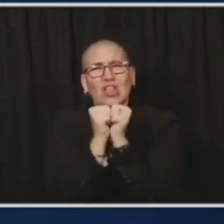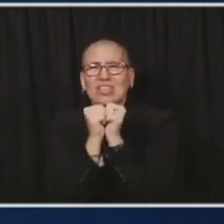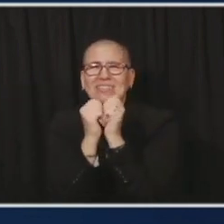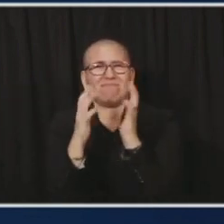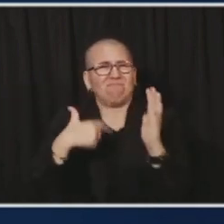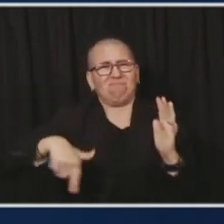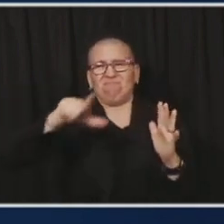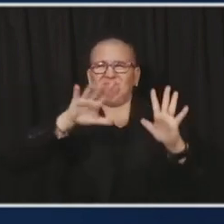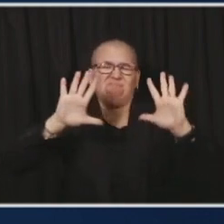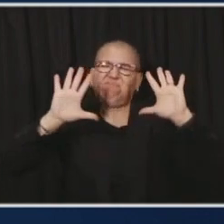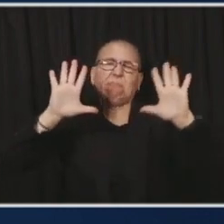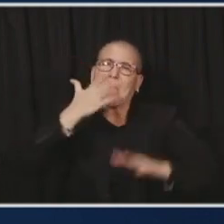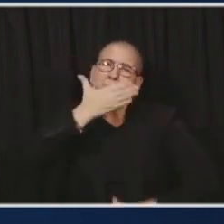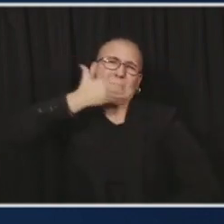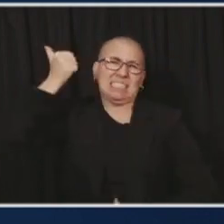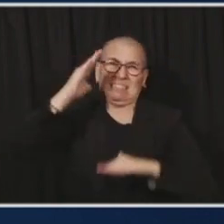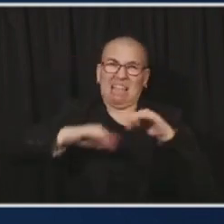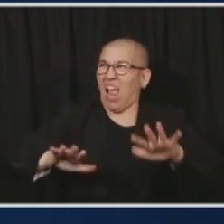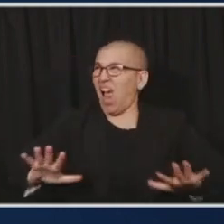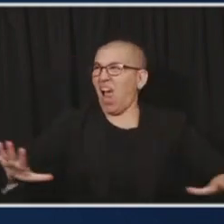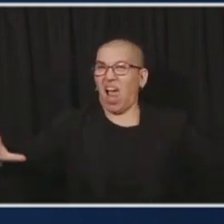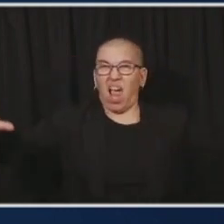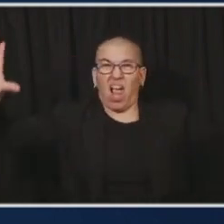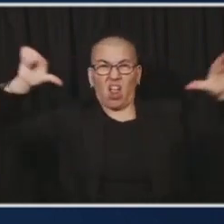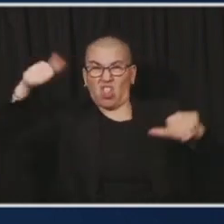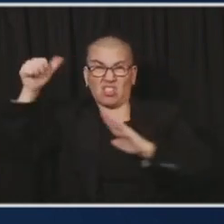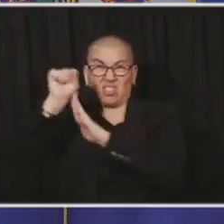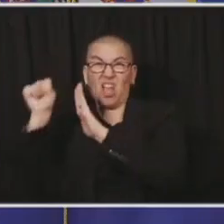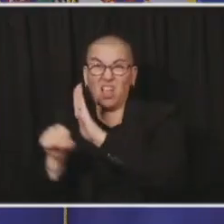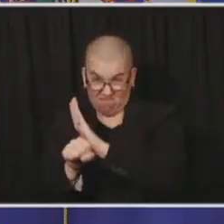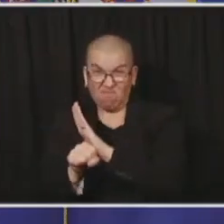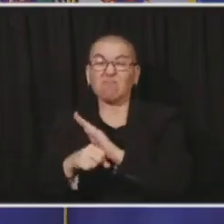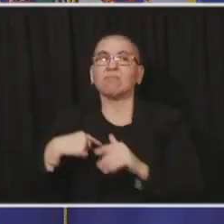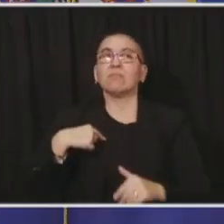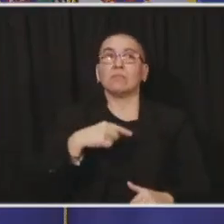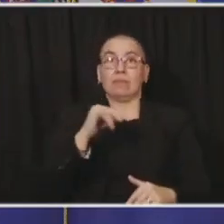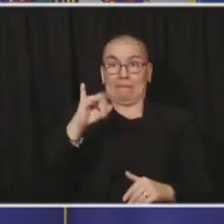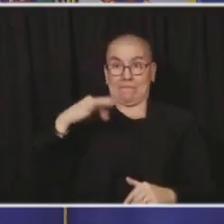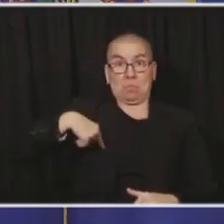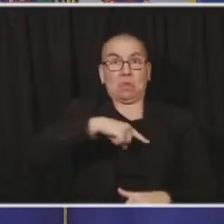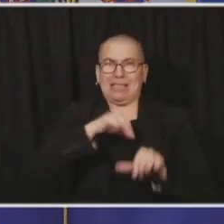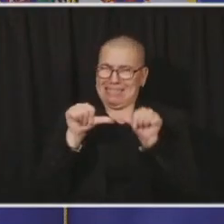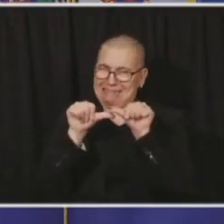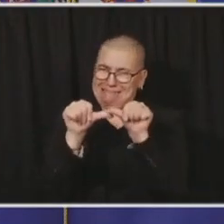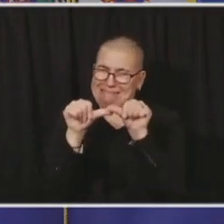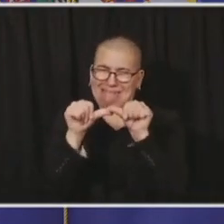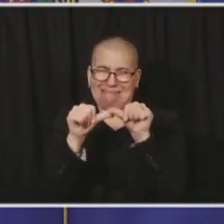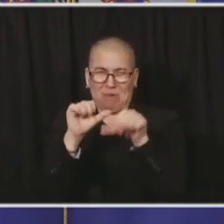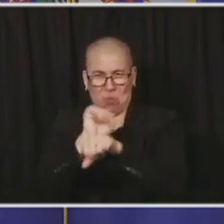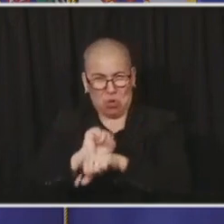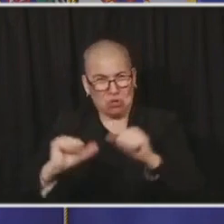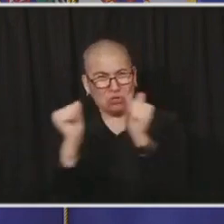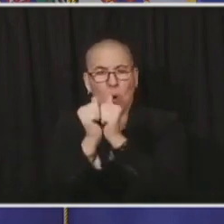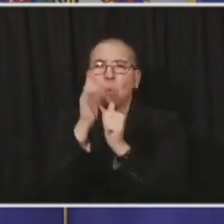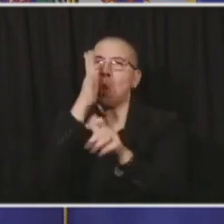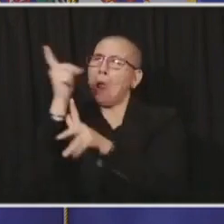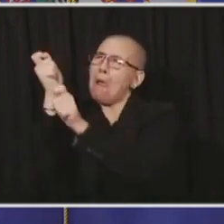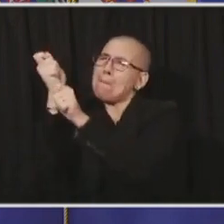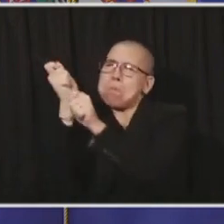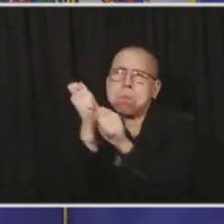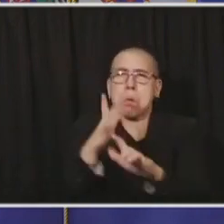able to pop above that high risk and still start to bring that down. That first drop off on the bottom chart that you see,